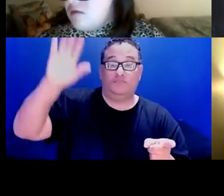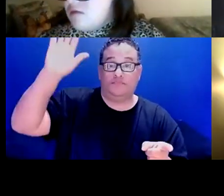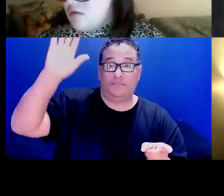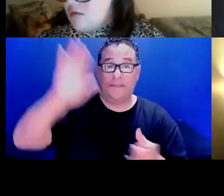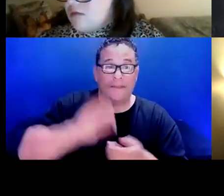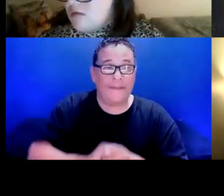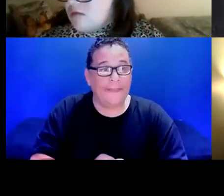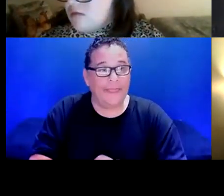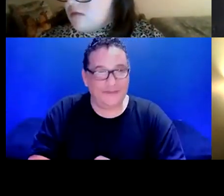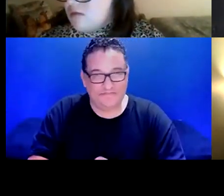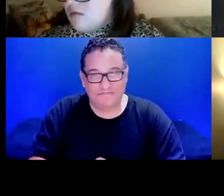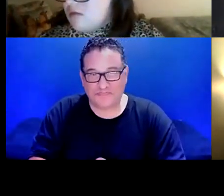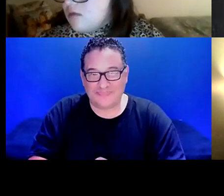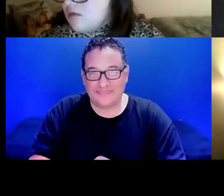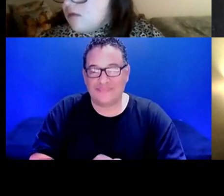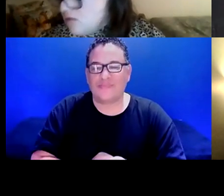Hello.